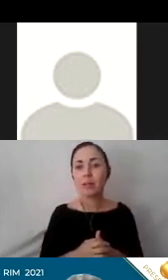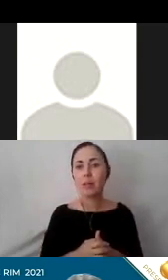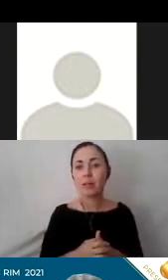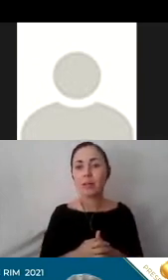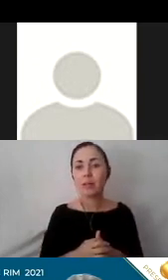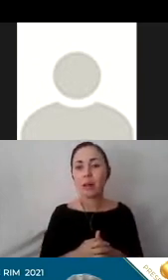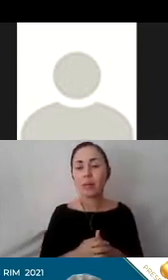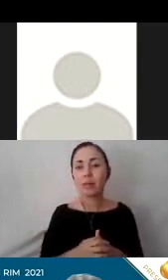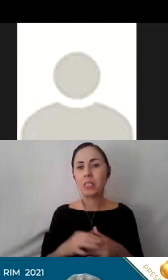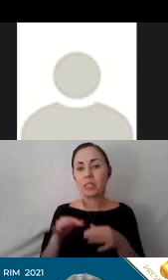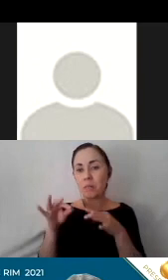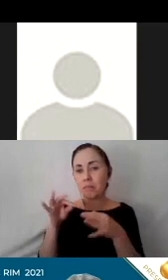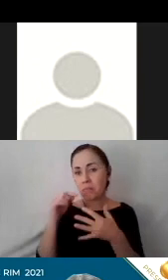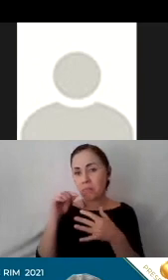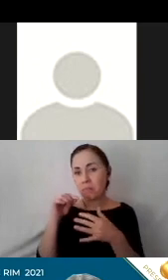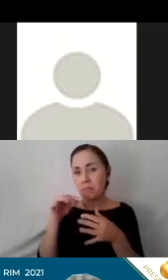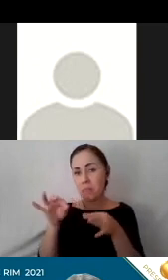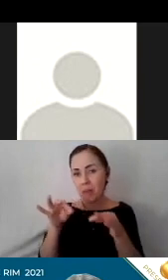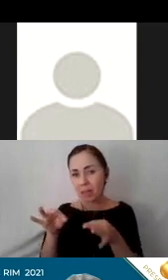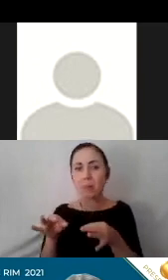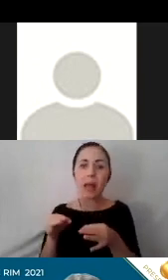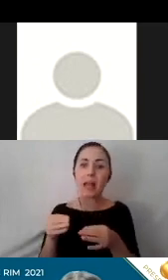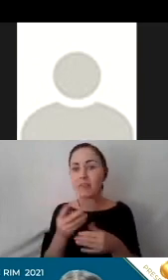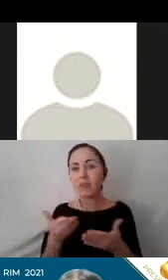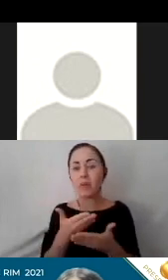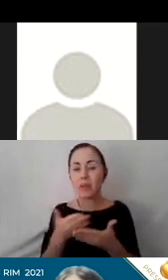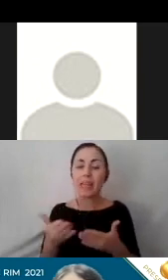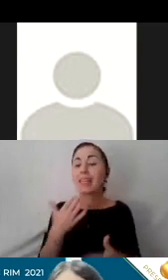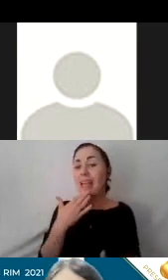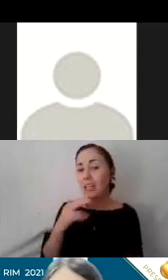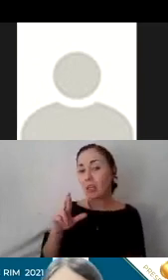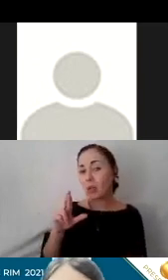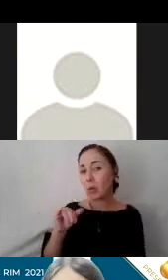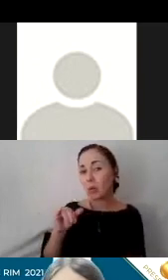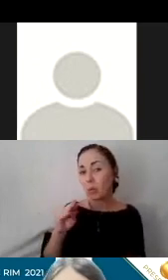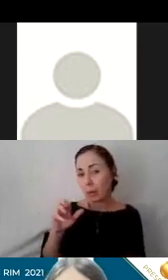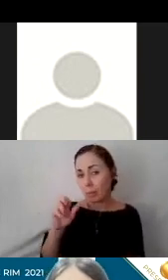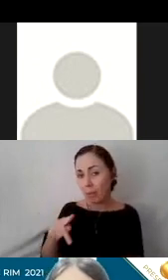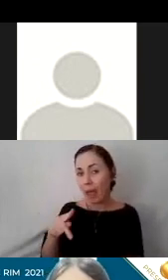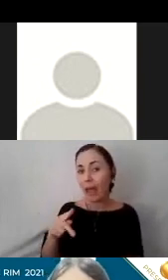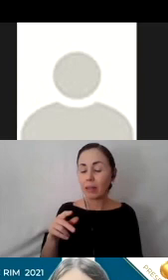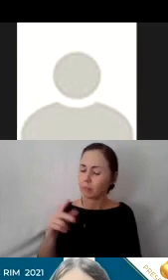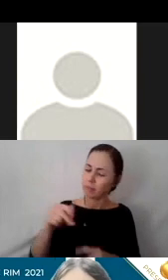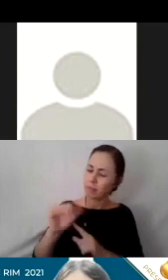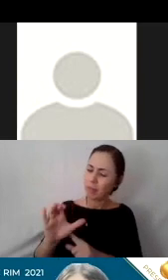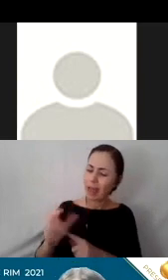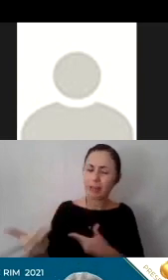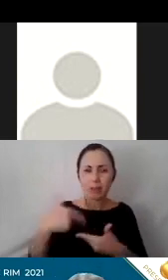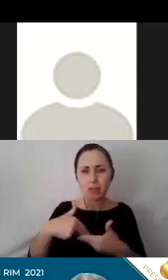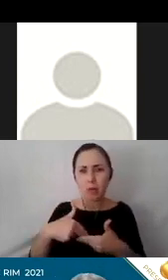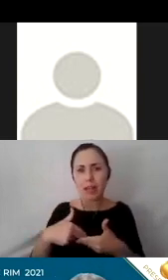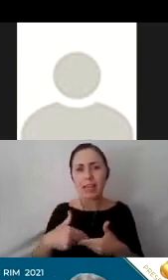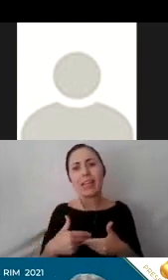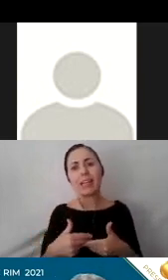things. So just we have unpacked room conference. Thank you so much for attending the session with Melody and Angela.